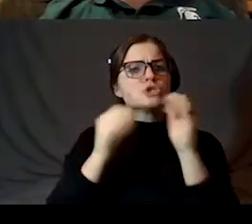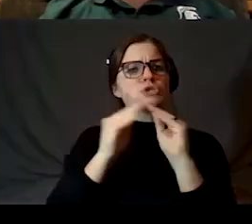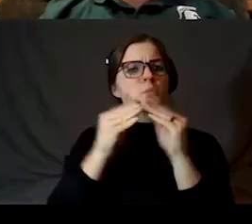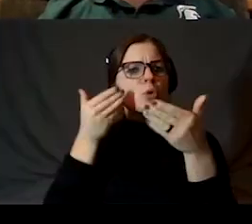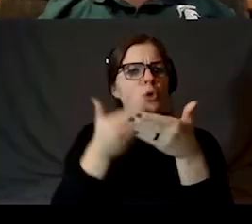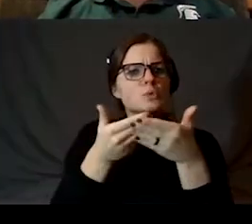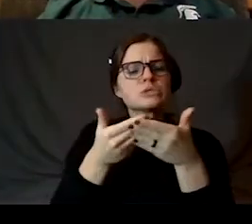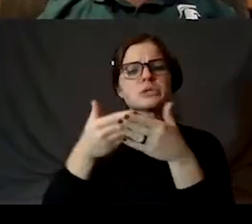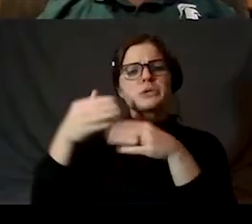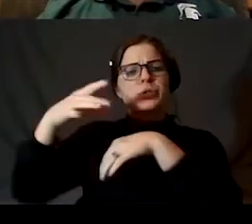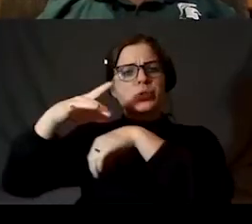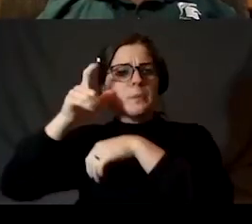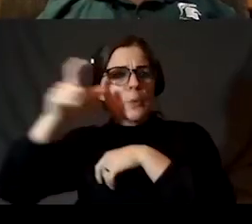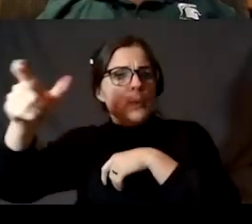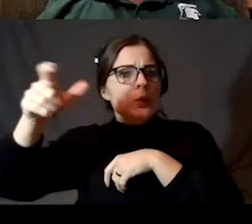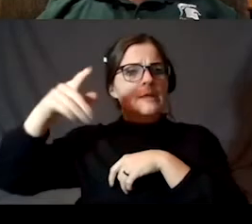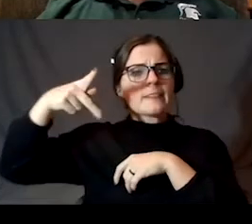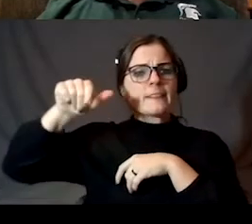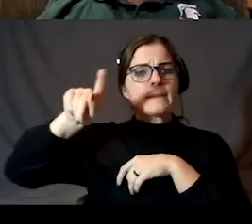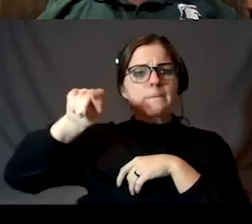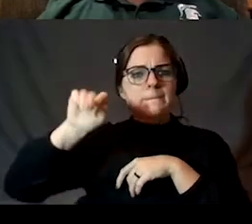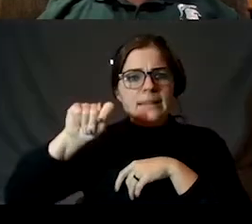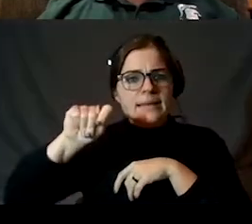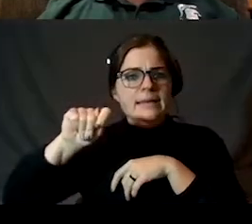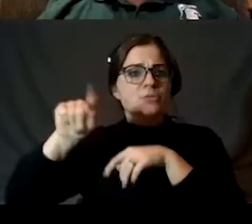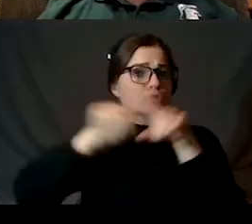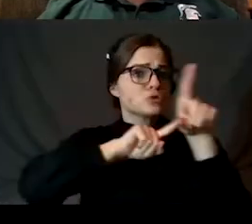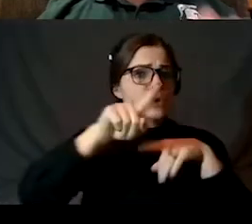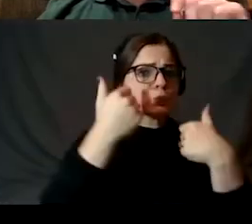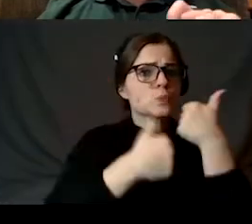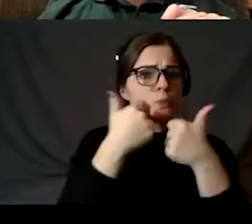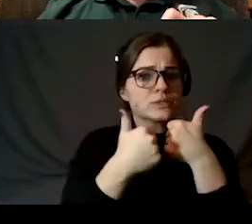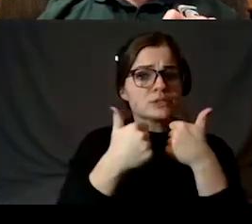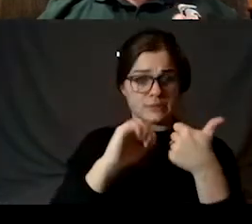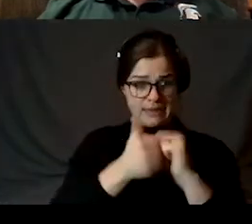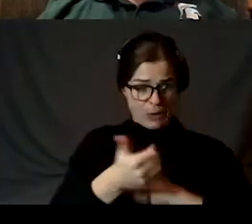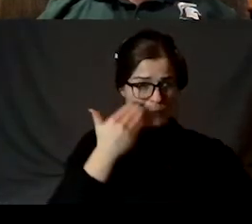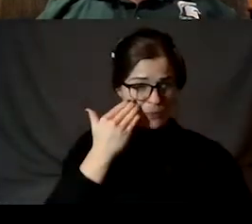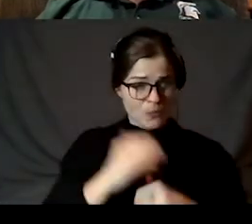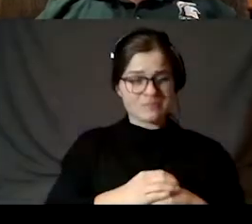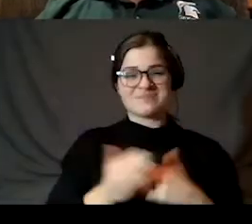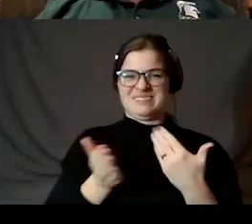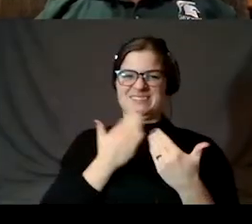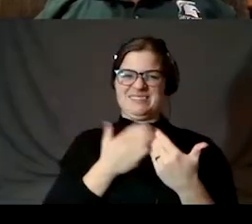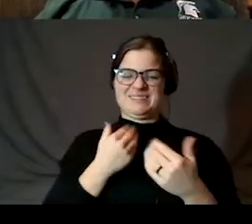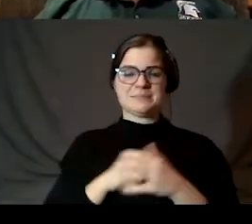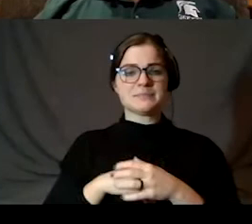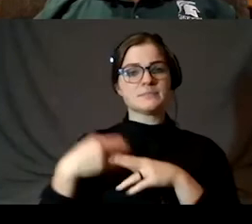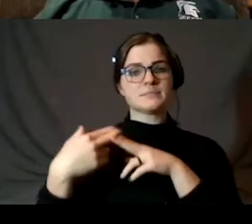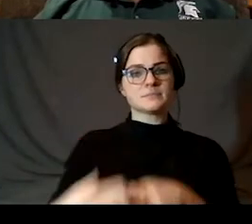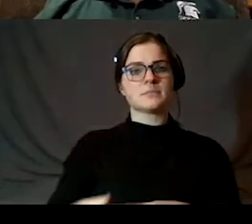or stars? And how can we tell? And that one is relatively easy. Something called